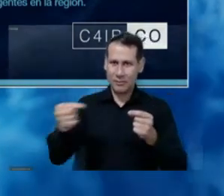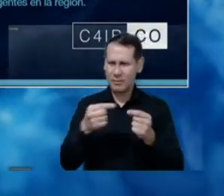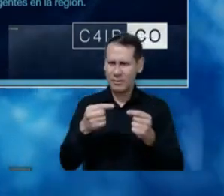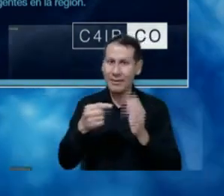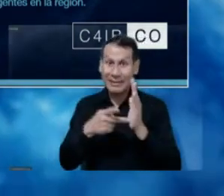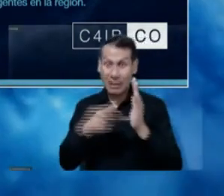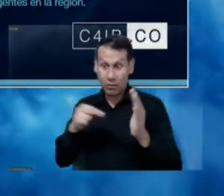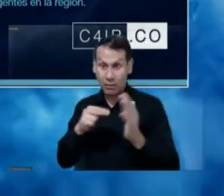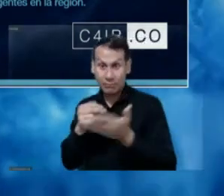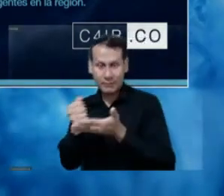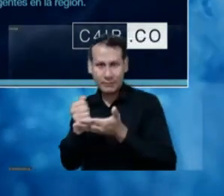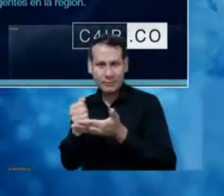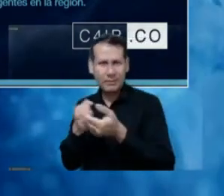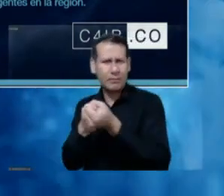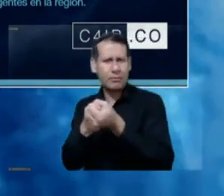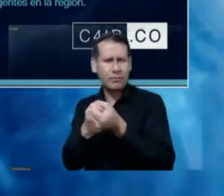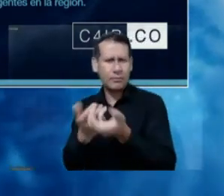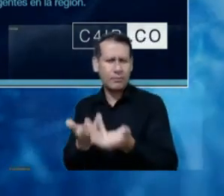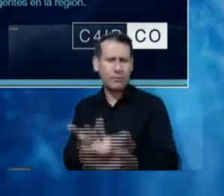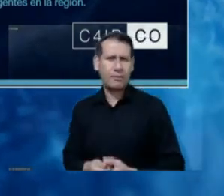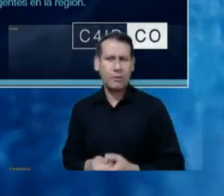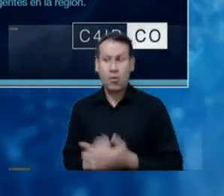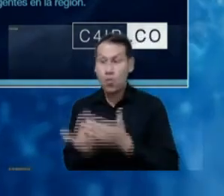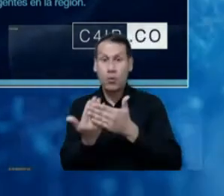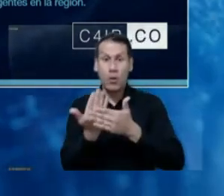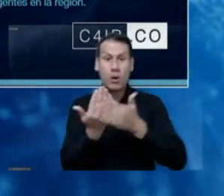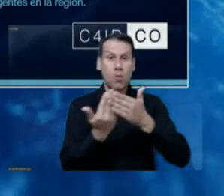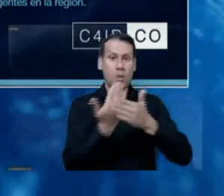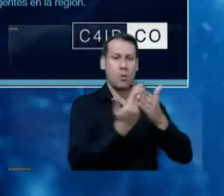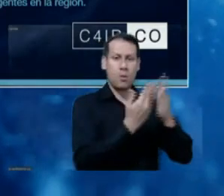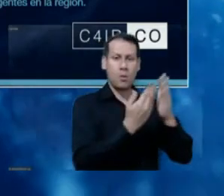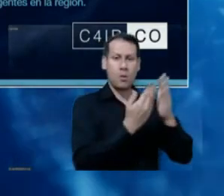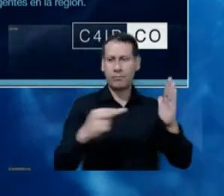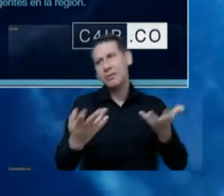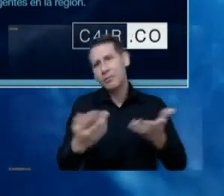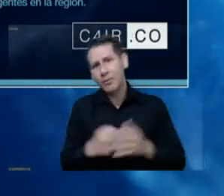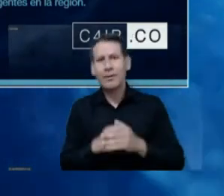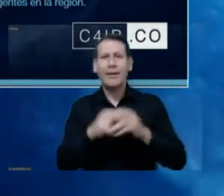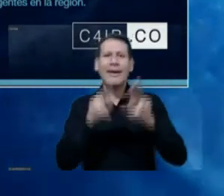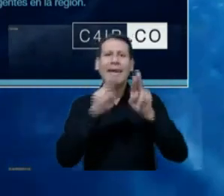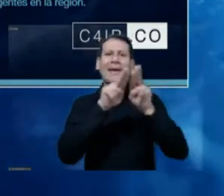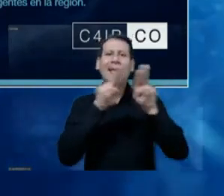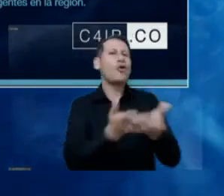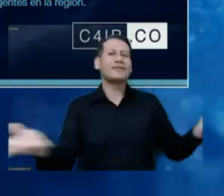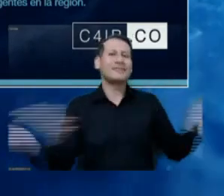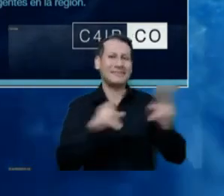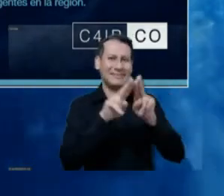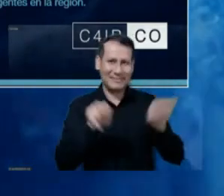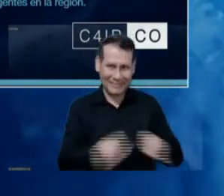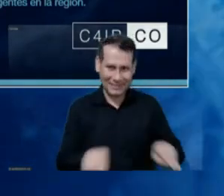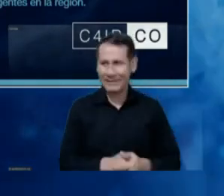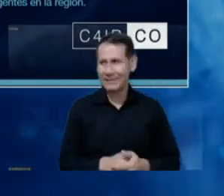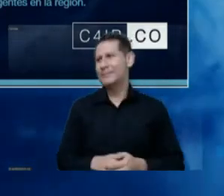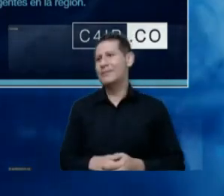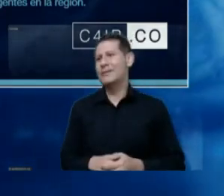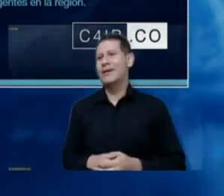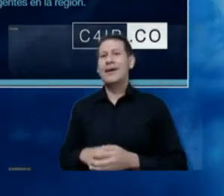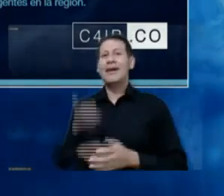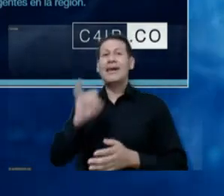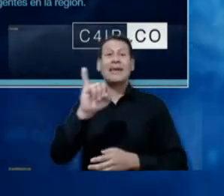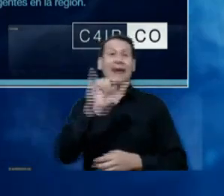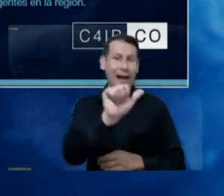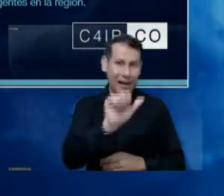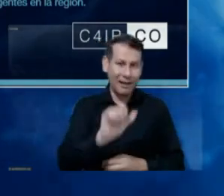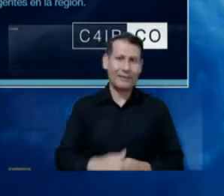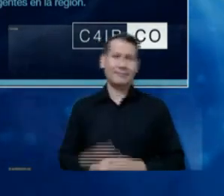most with the user technology. New technologies like IoT, and